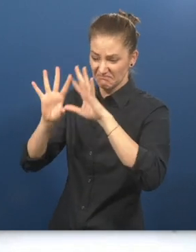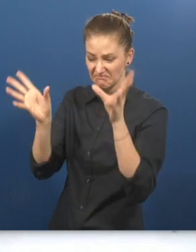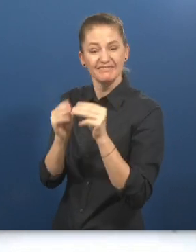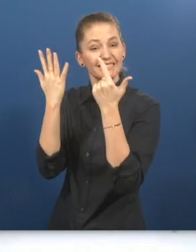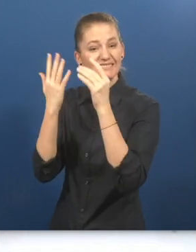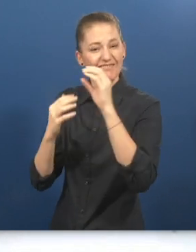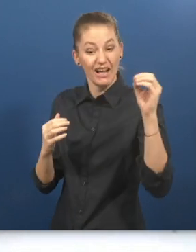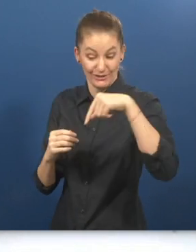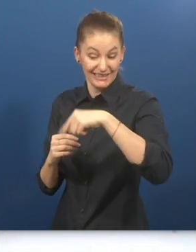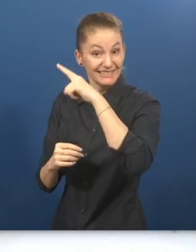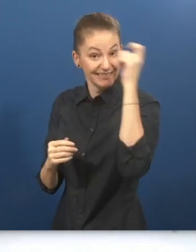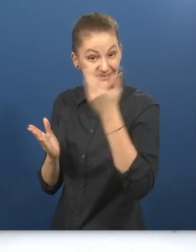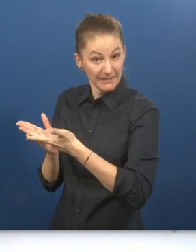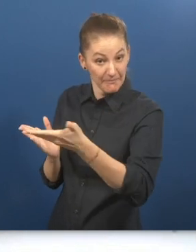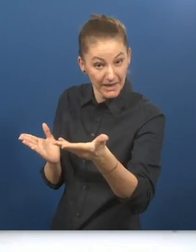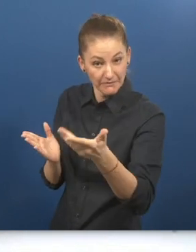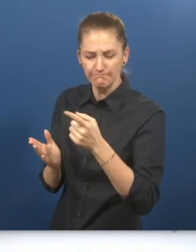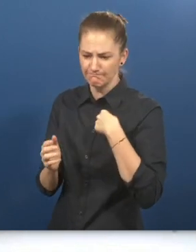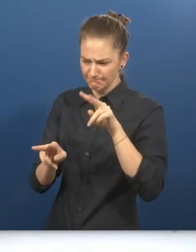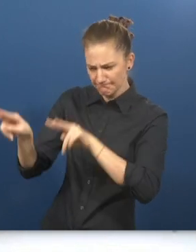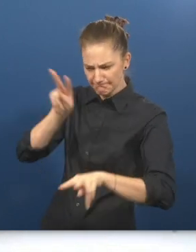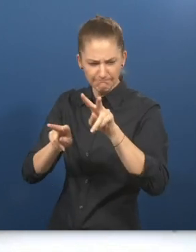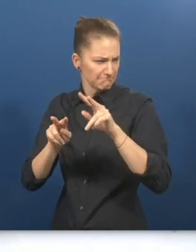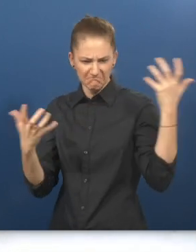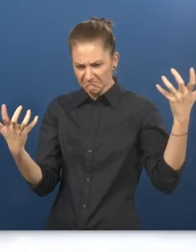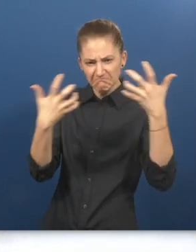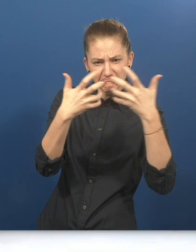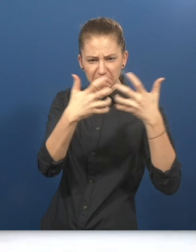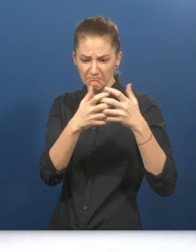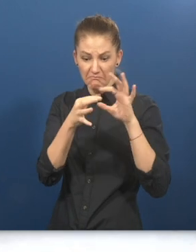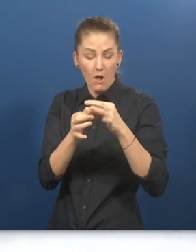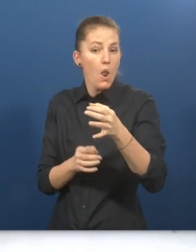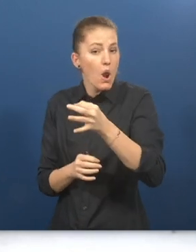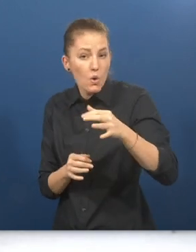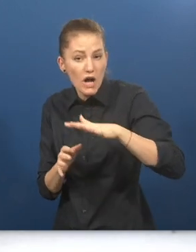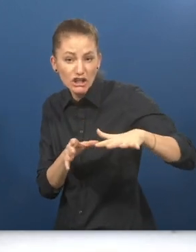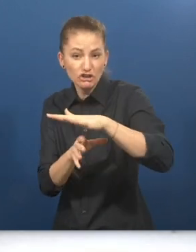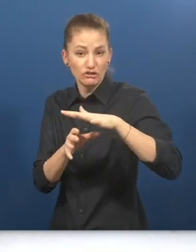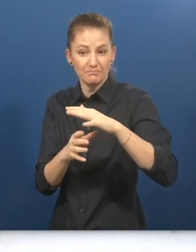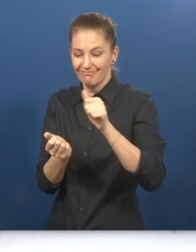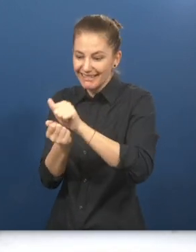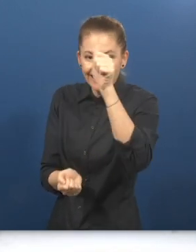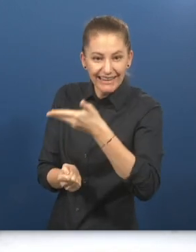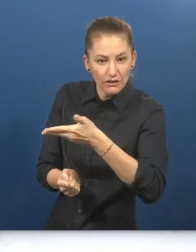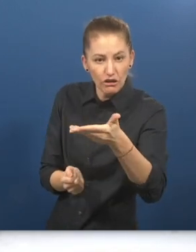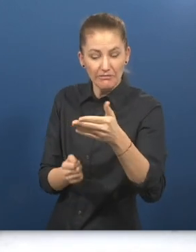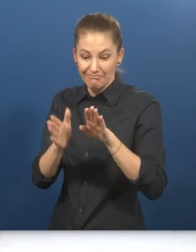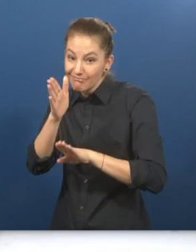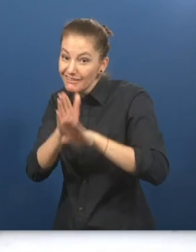We match students with employers according to location, degree, career goals and skills.